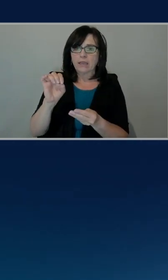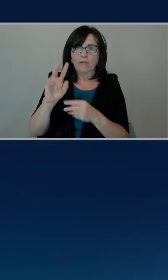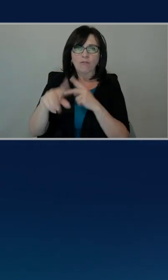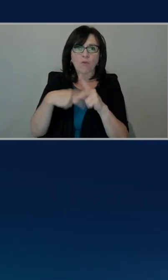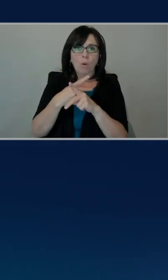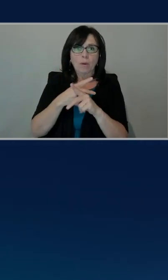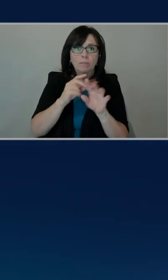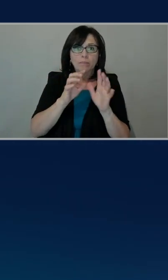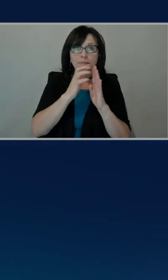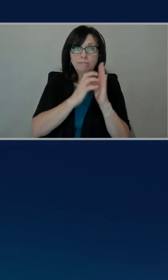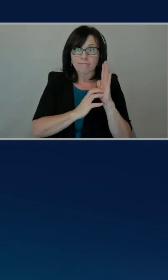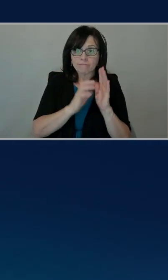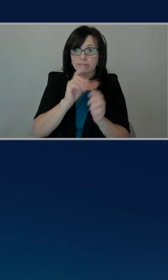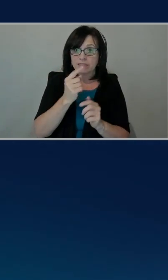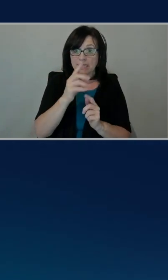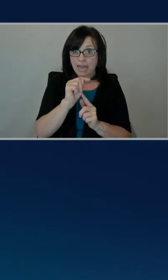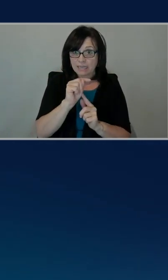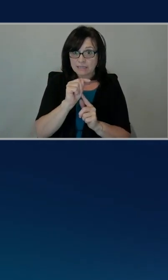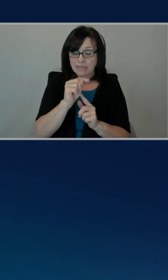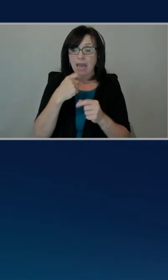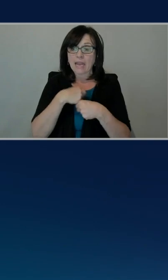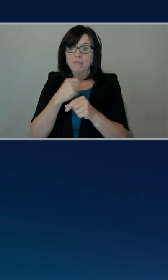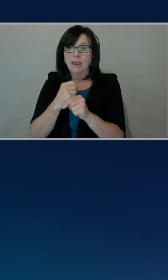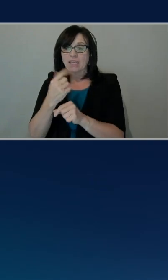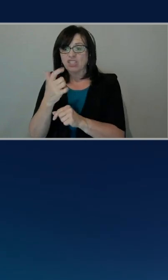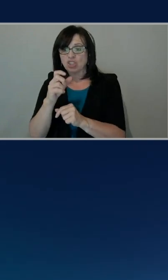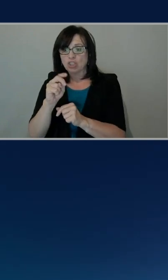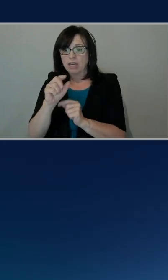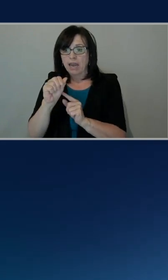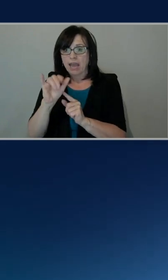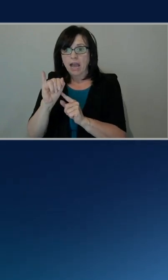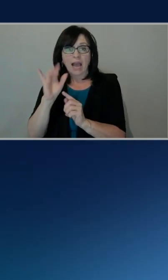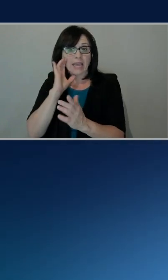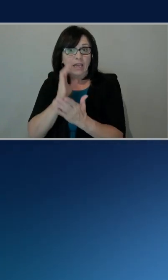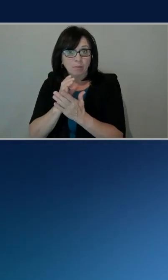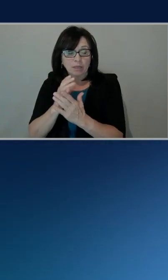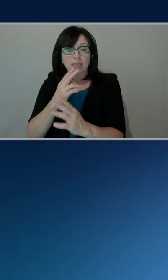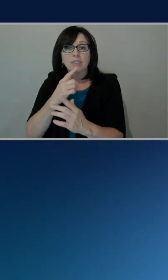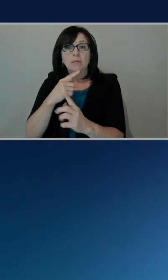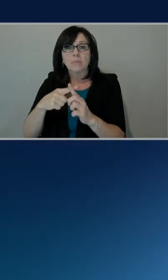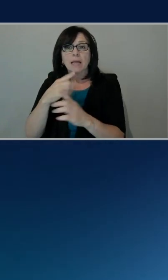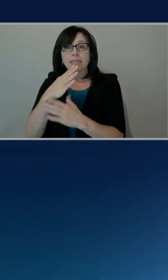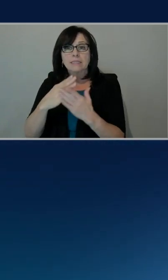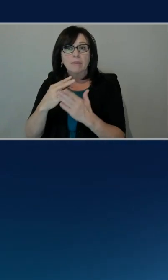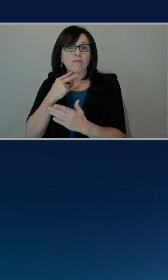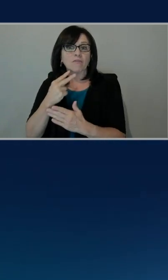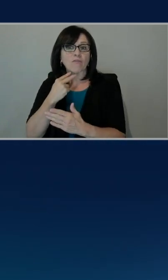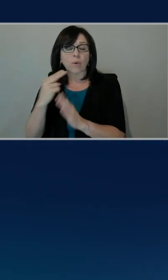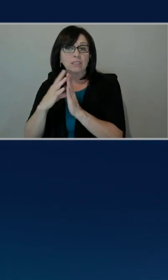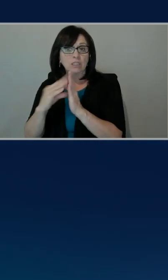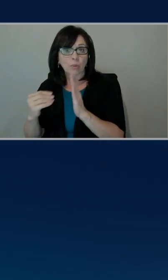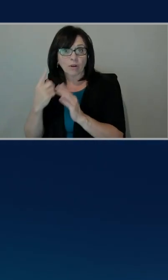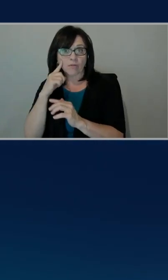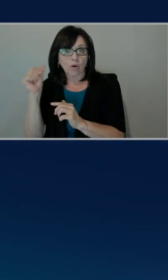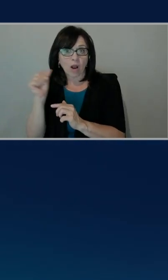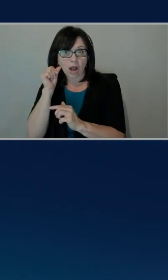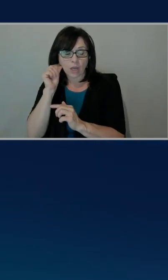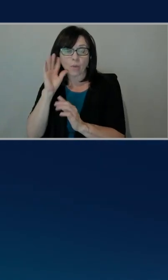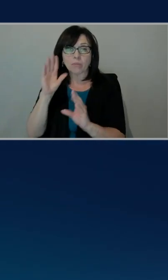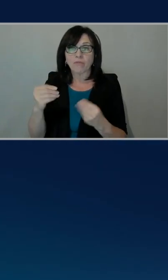generate a Gen.ai image, as well as some voice cloning for some audio, and then also give the user a